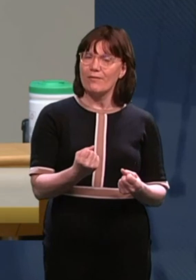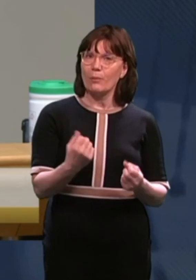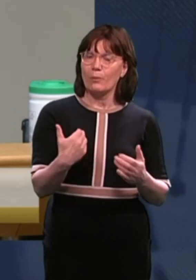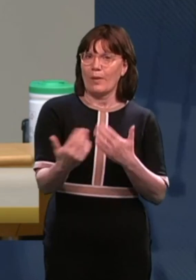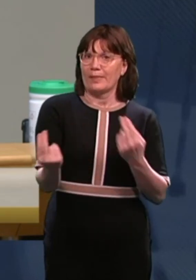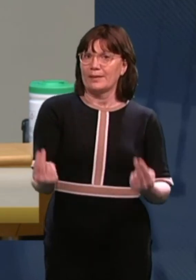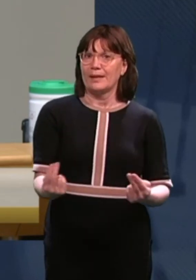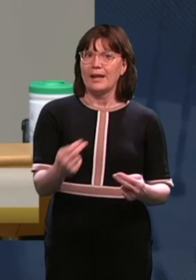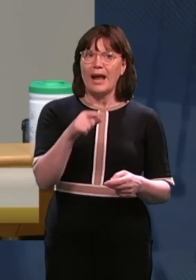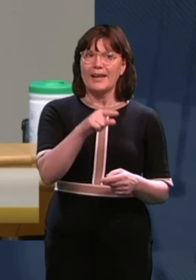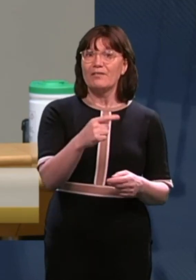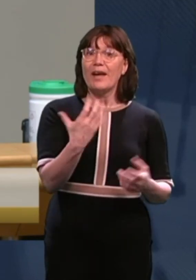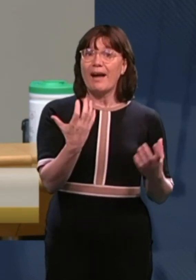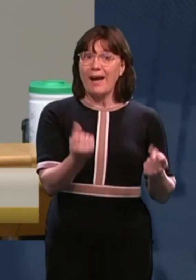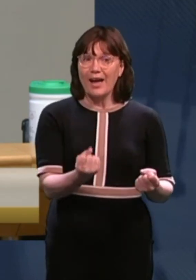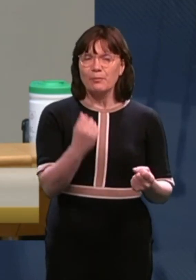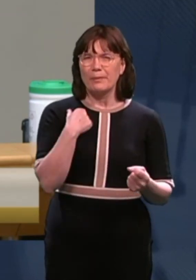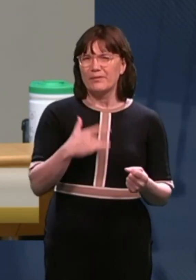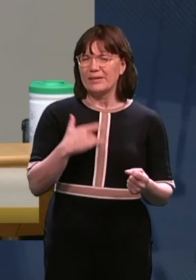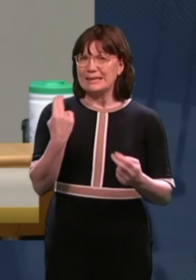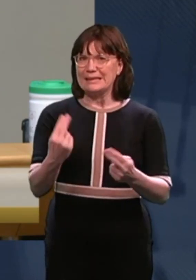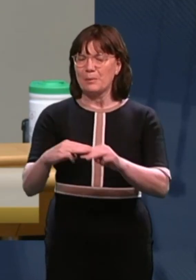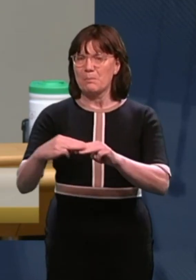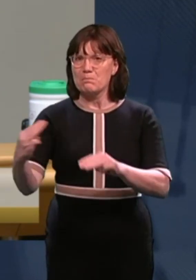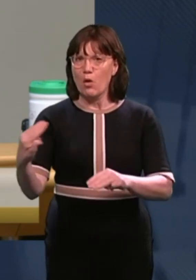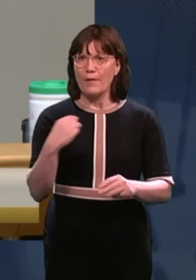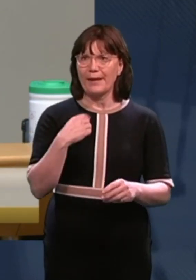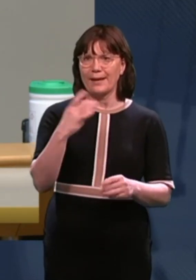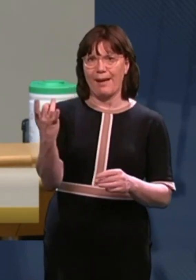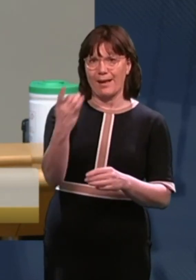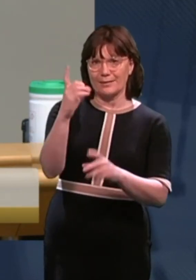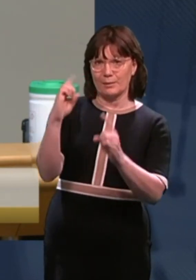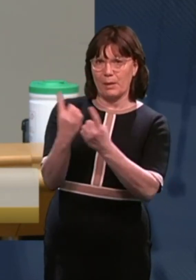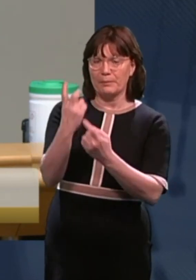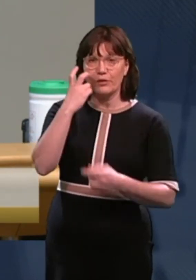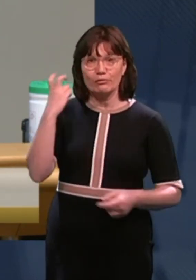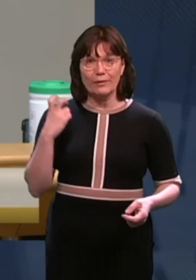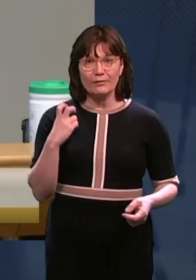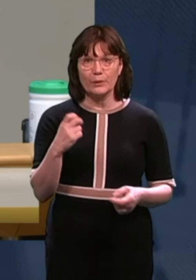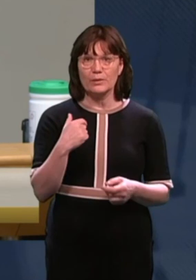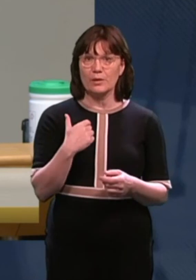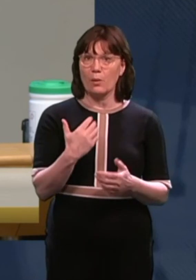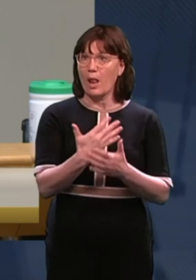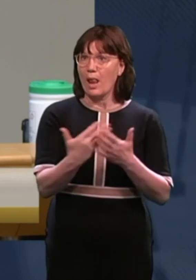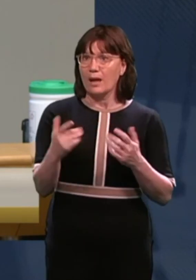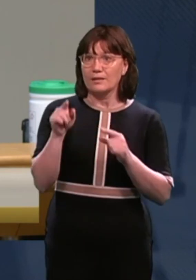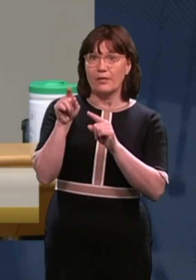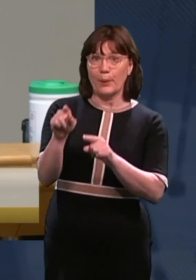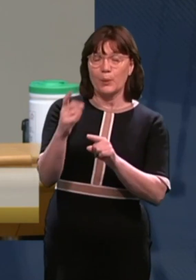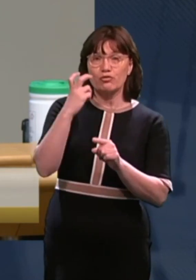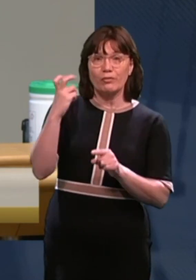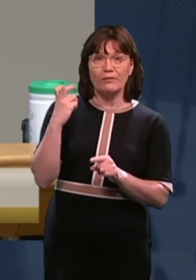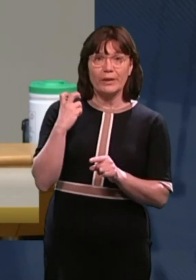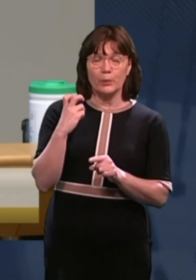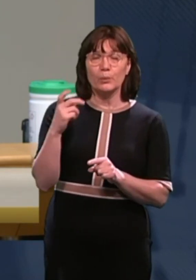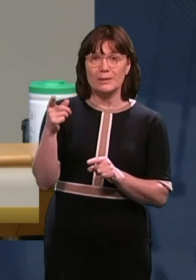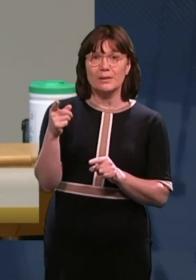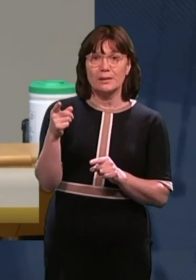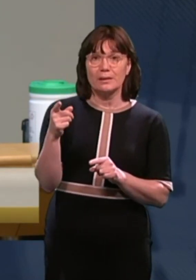for an exceptional review. I think something like over 50% of all exceptional review applications were